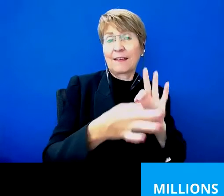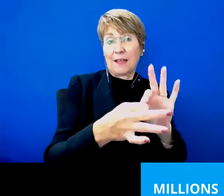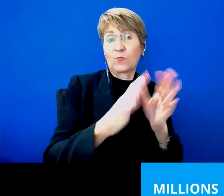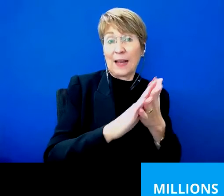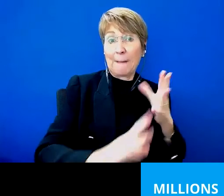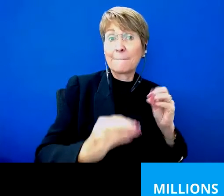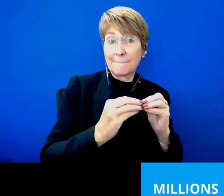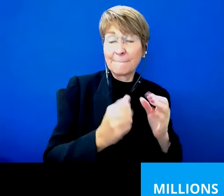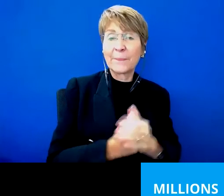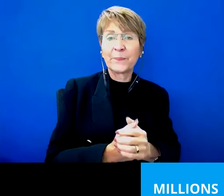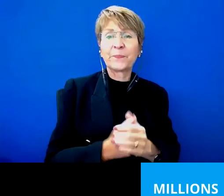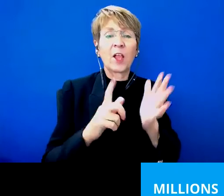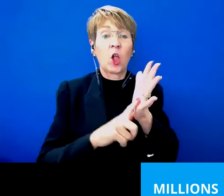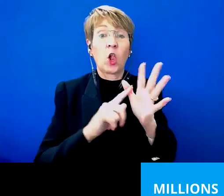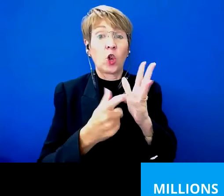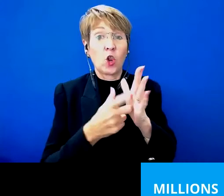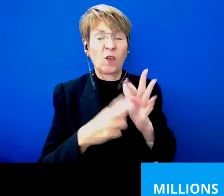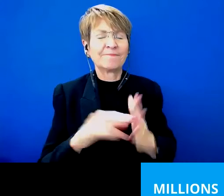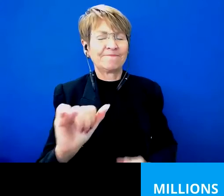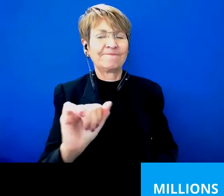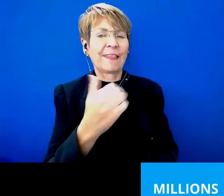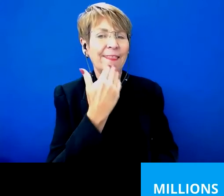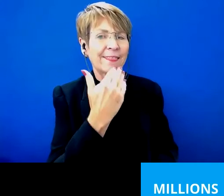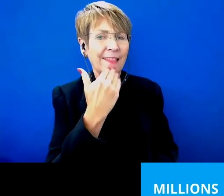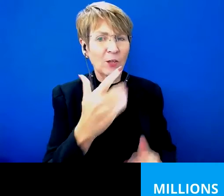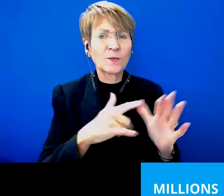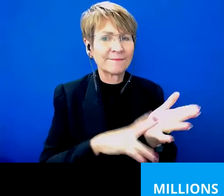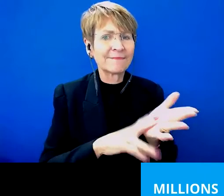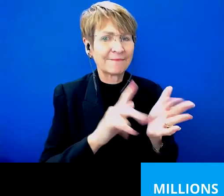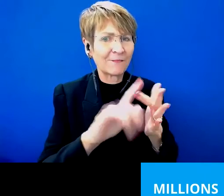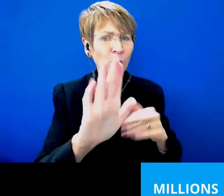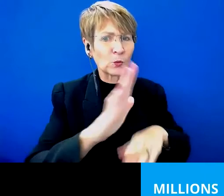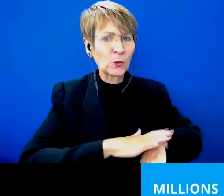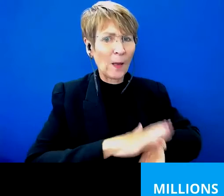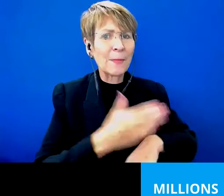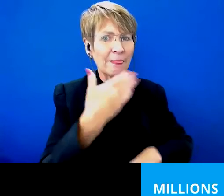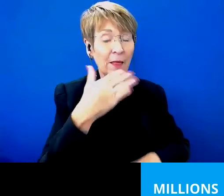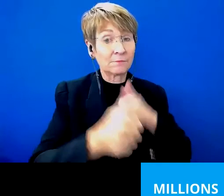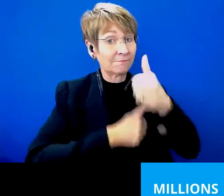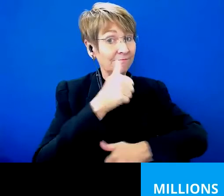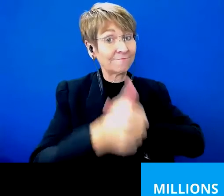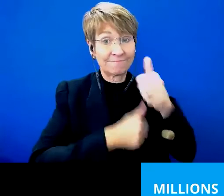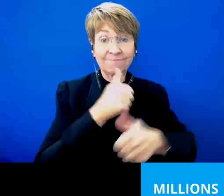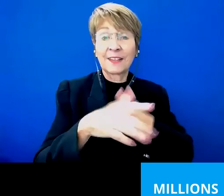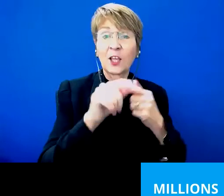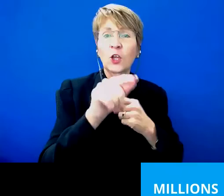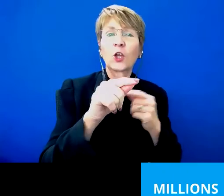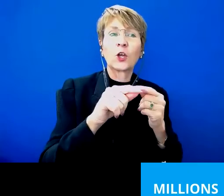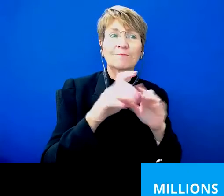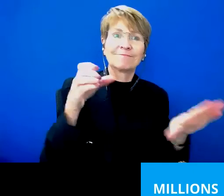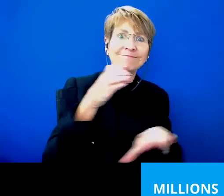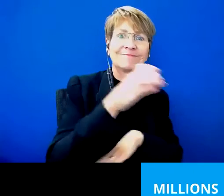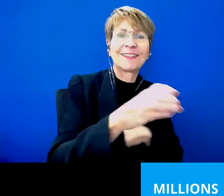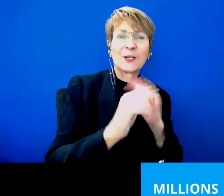Great. Great. Thanks so much for your time this afternoon and for those insights and well done on your appointment to the wrong